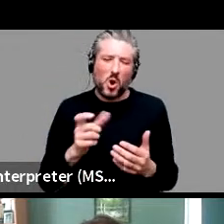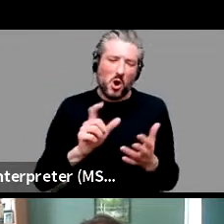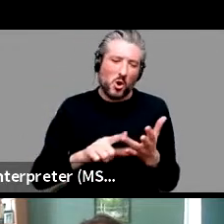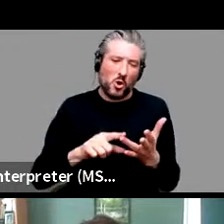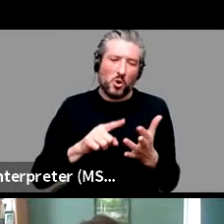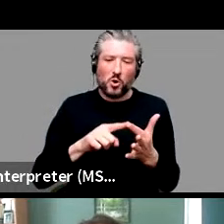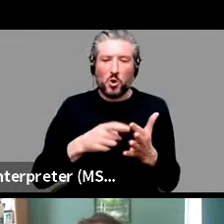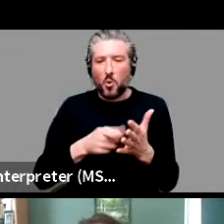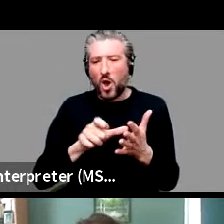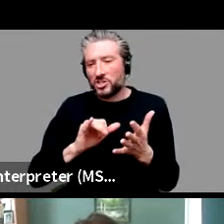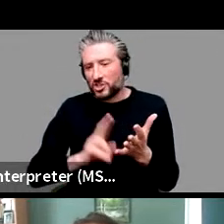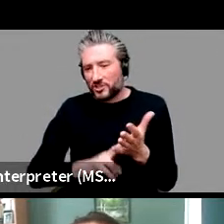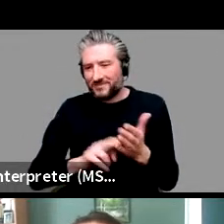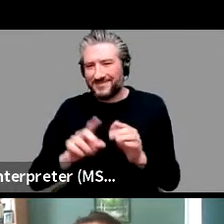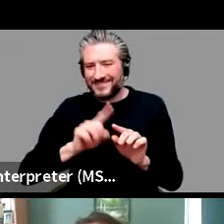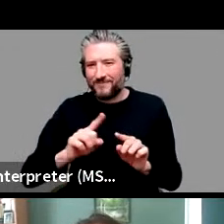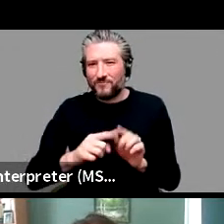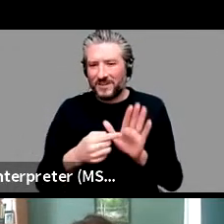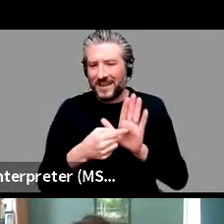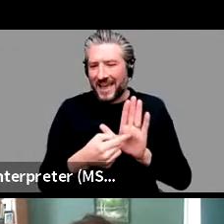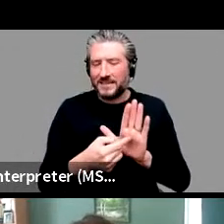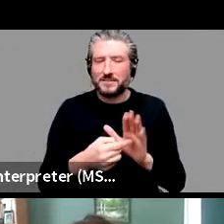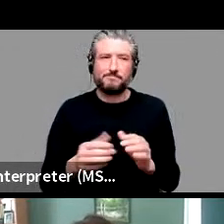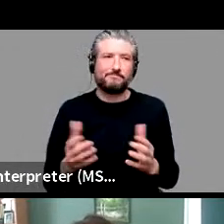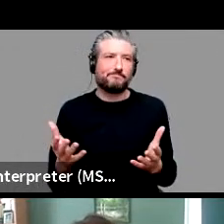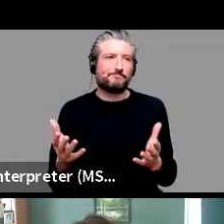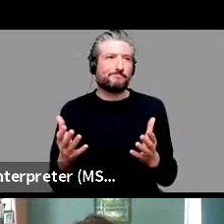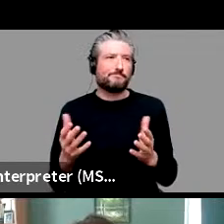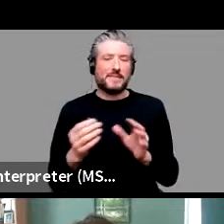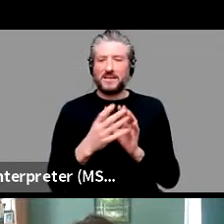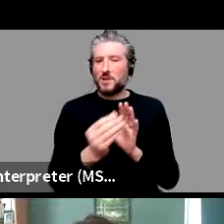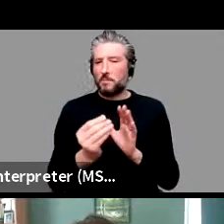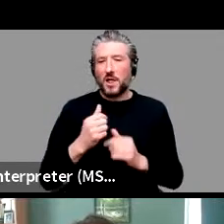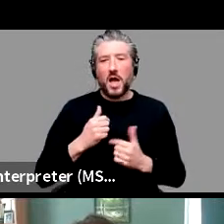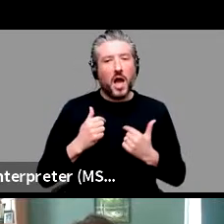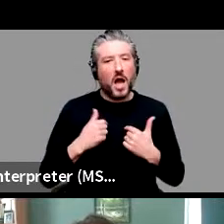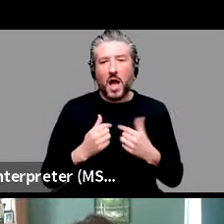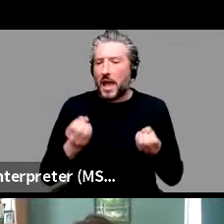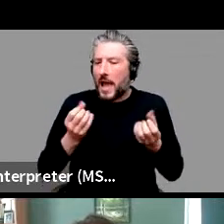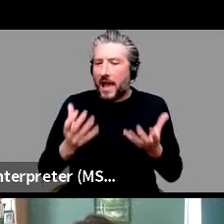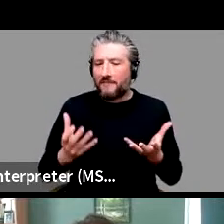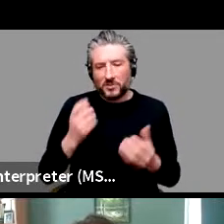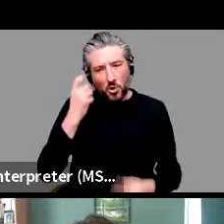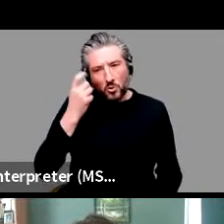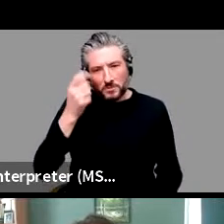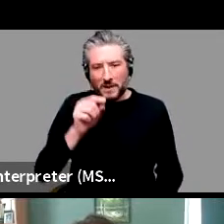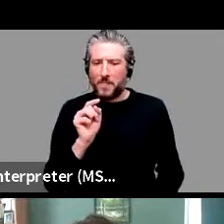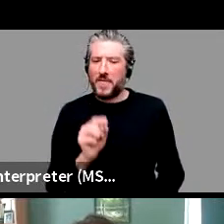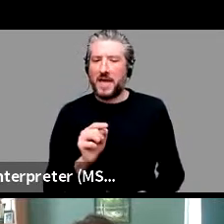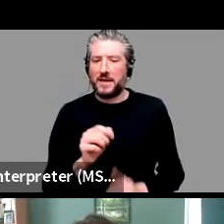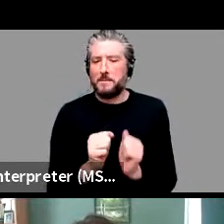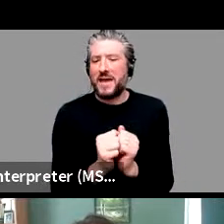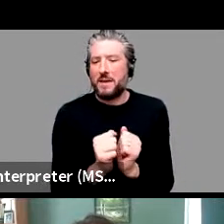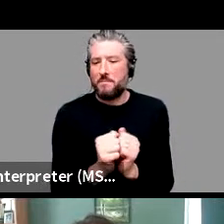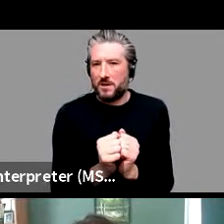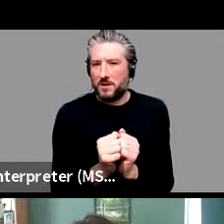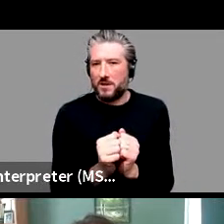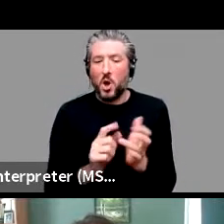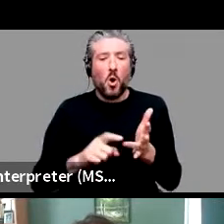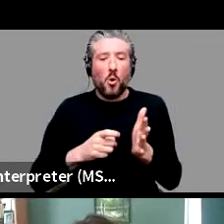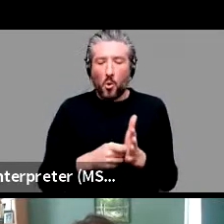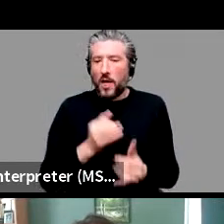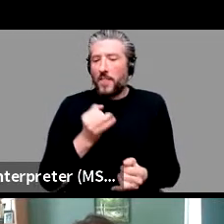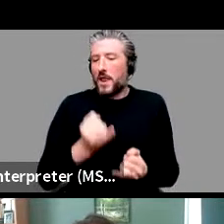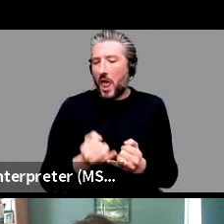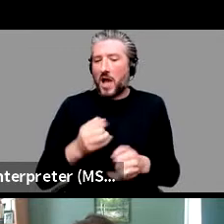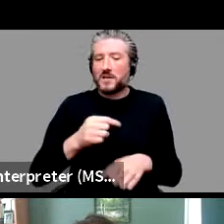you know, um, I haven't, I haven't thought about that paper, you know, or the last time I thought about that paper was three haircuts ago,